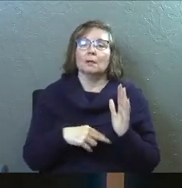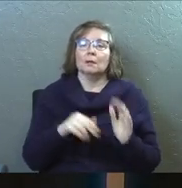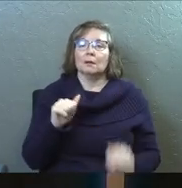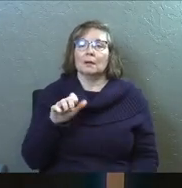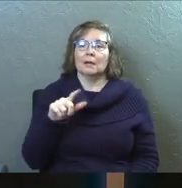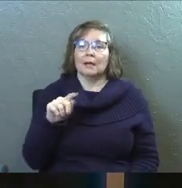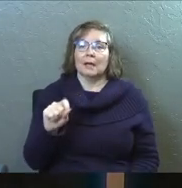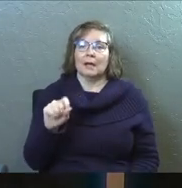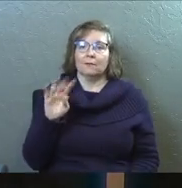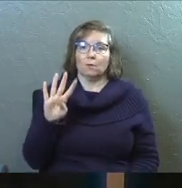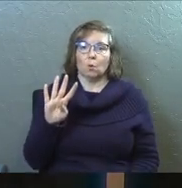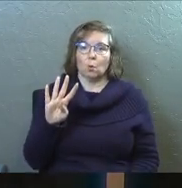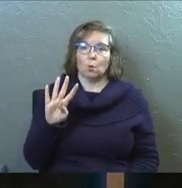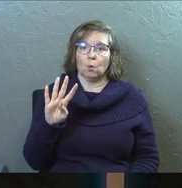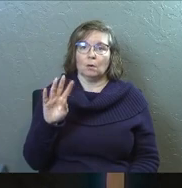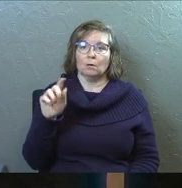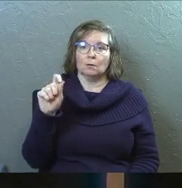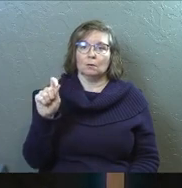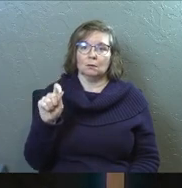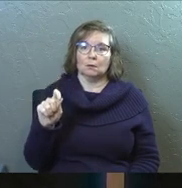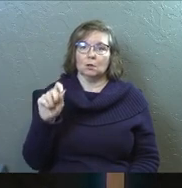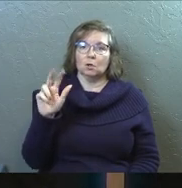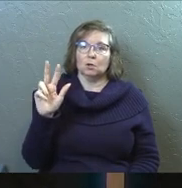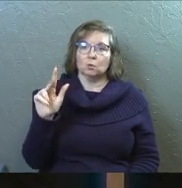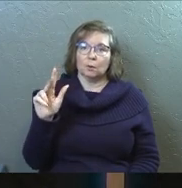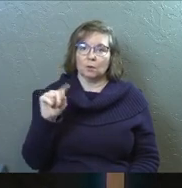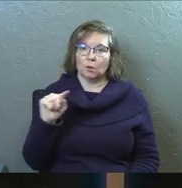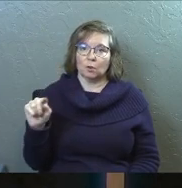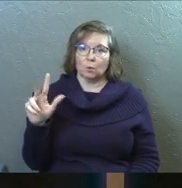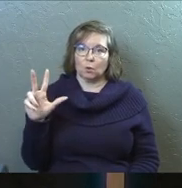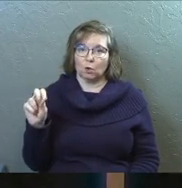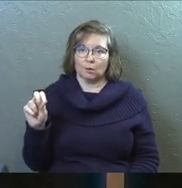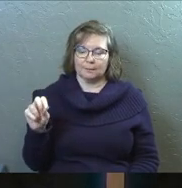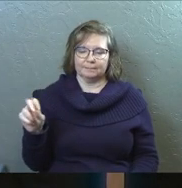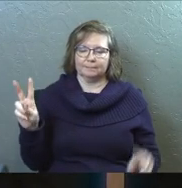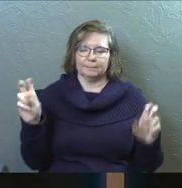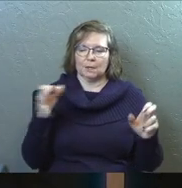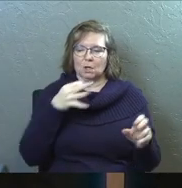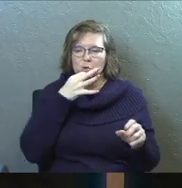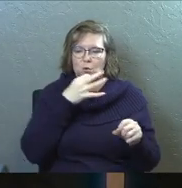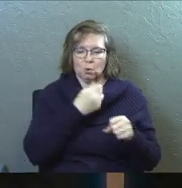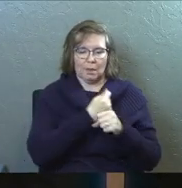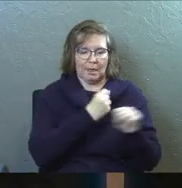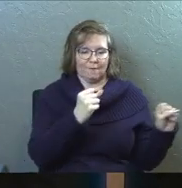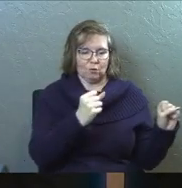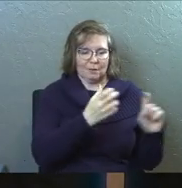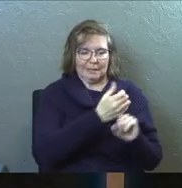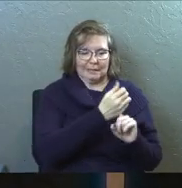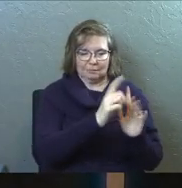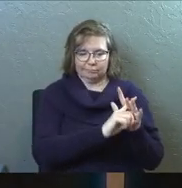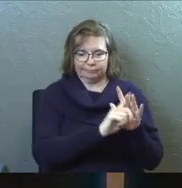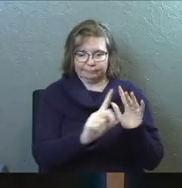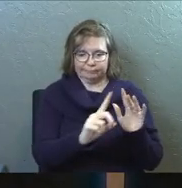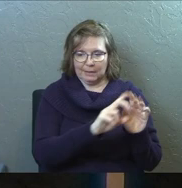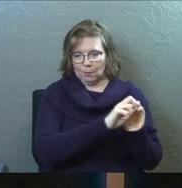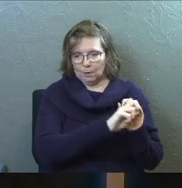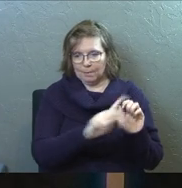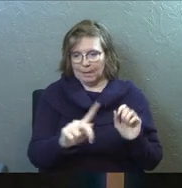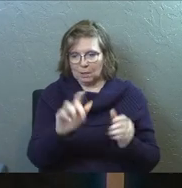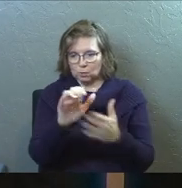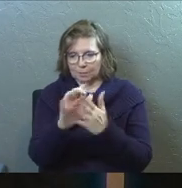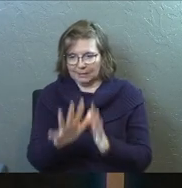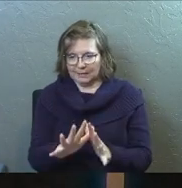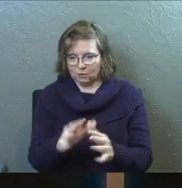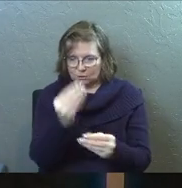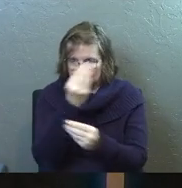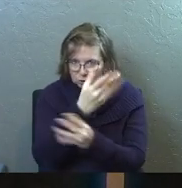Acts 4, 23 through 30. As soon as they were freed, Peter and John returned to the other believers and told them what